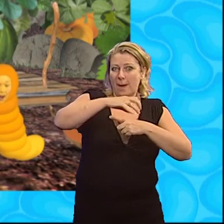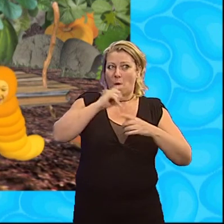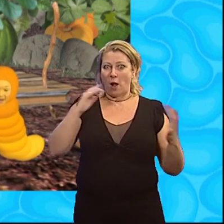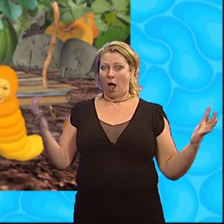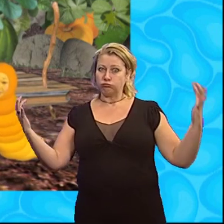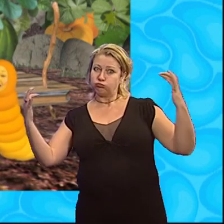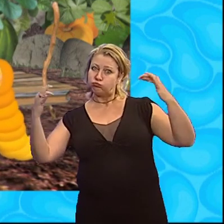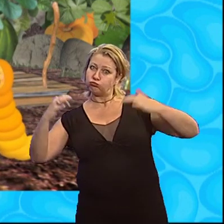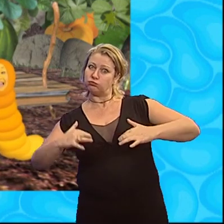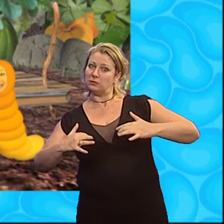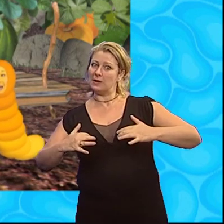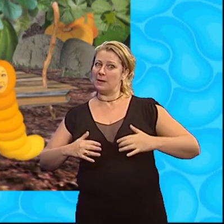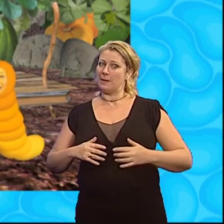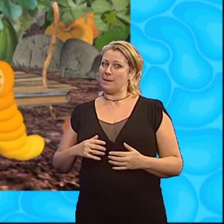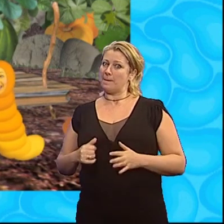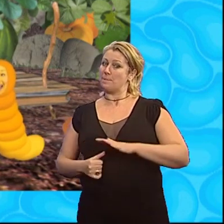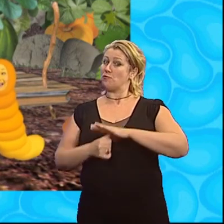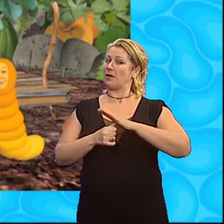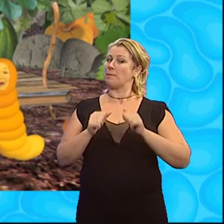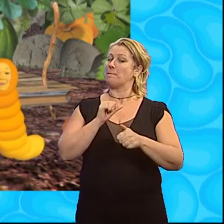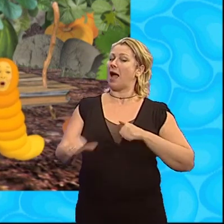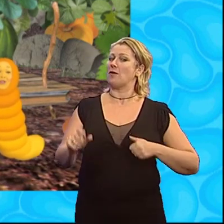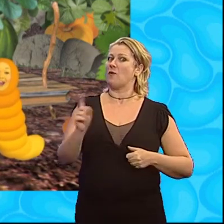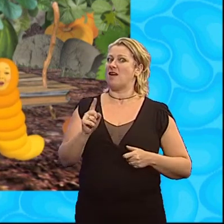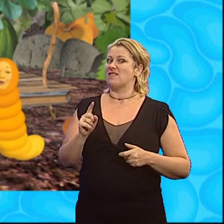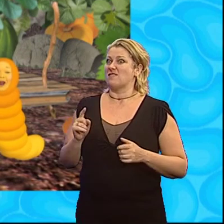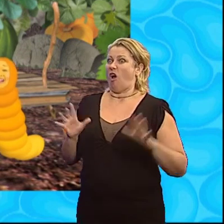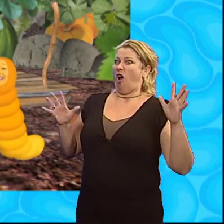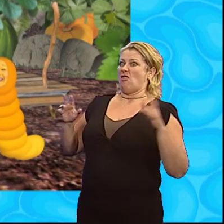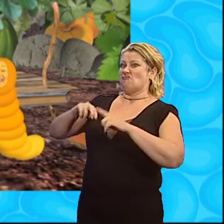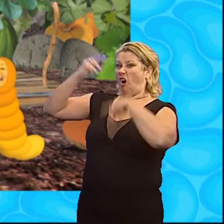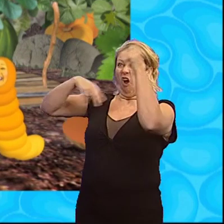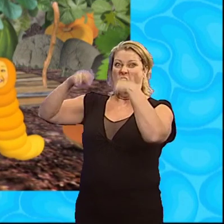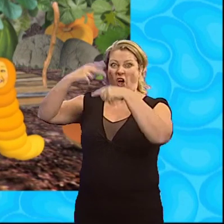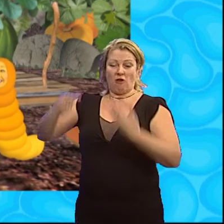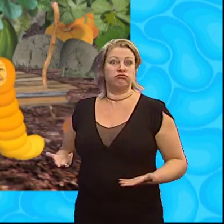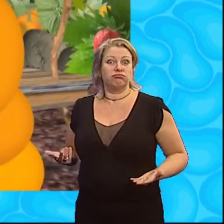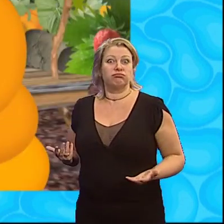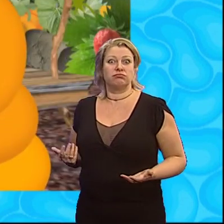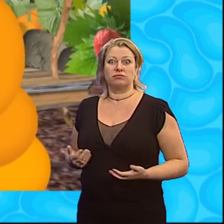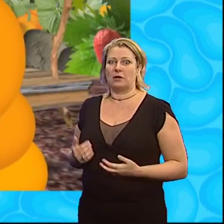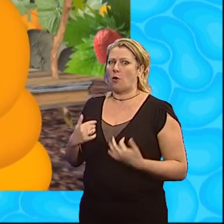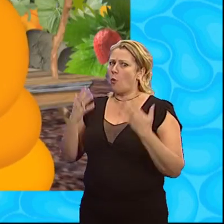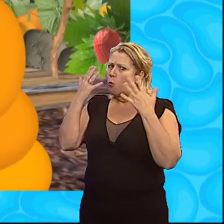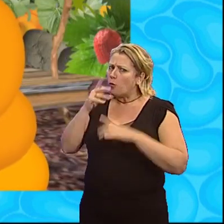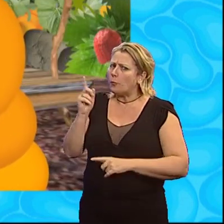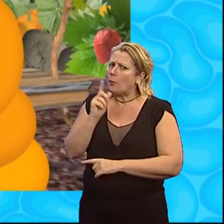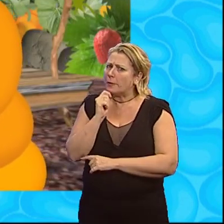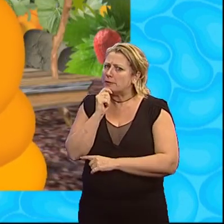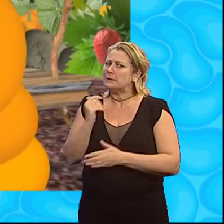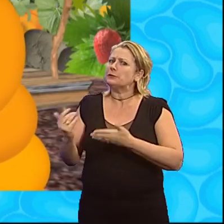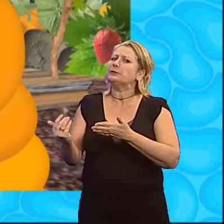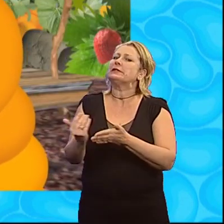that are coming Nothing impresses anybody more than a great stunt Our main concern